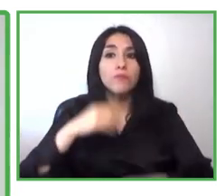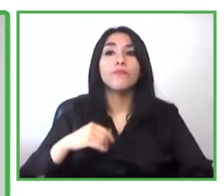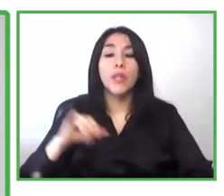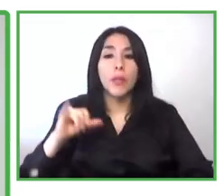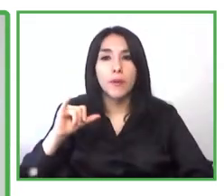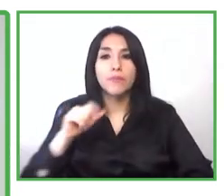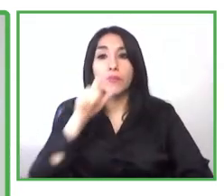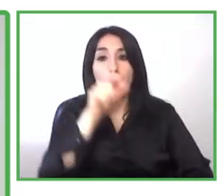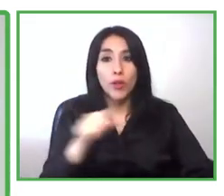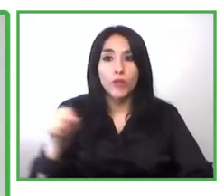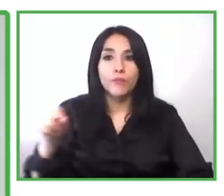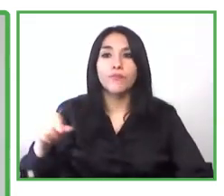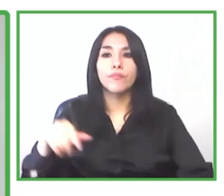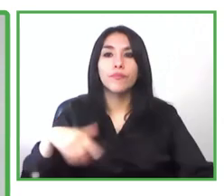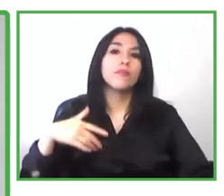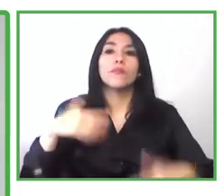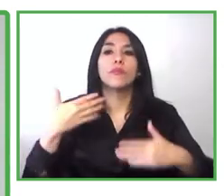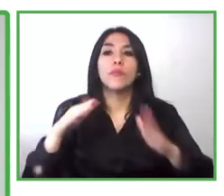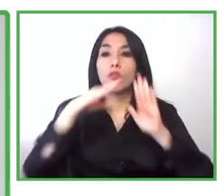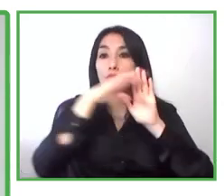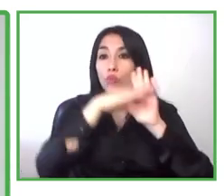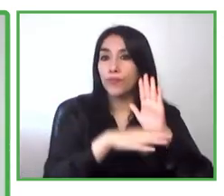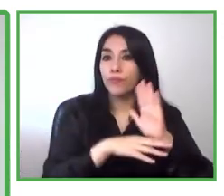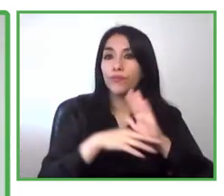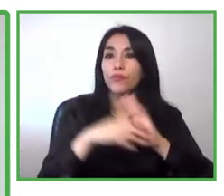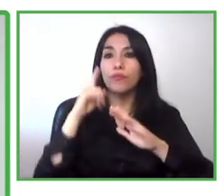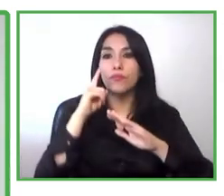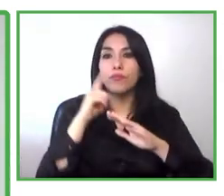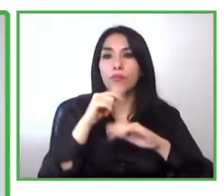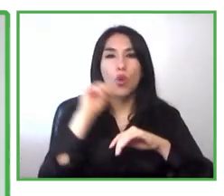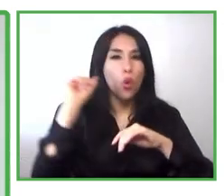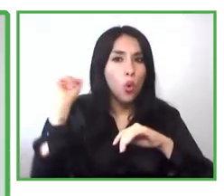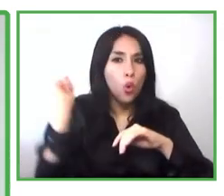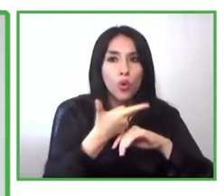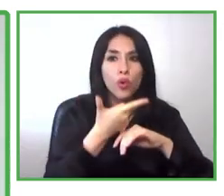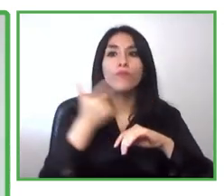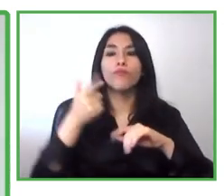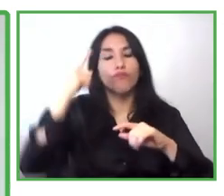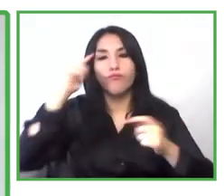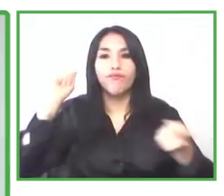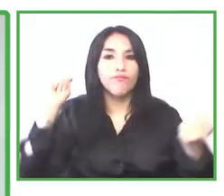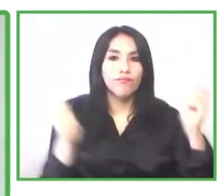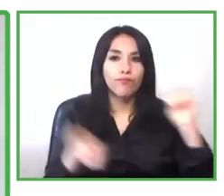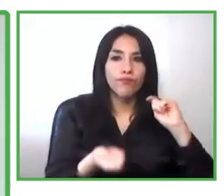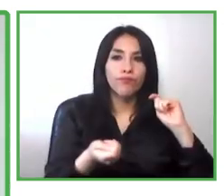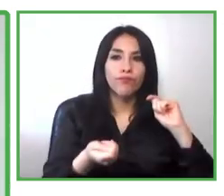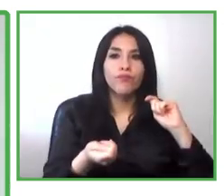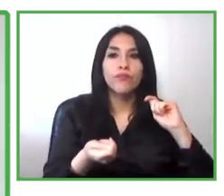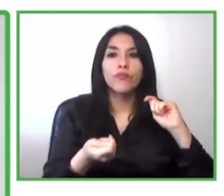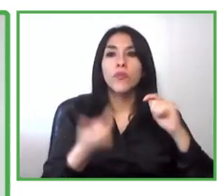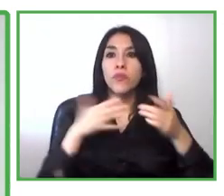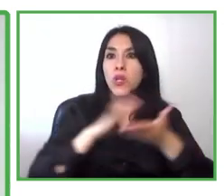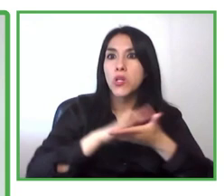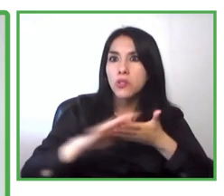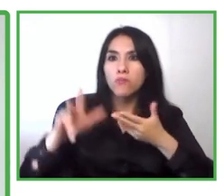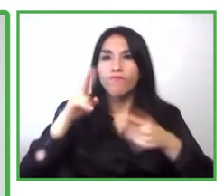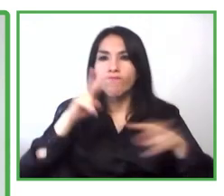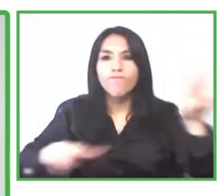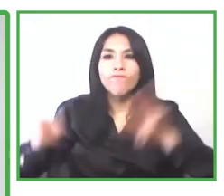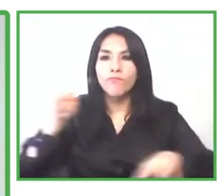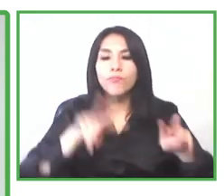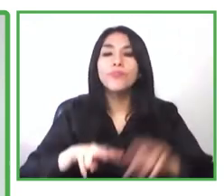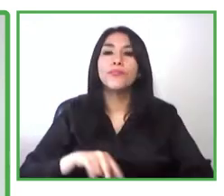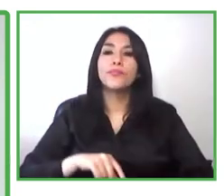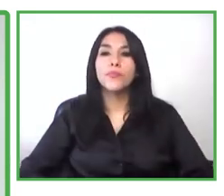disabled and also for the society that we have to change the perception that the society have around the person